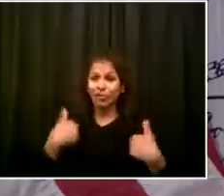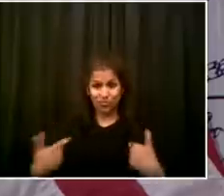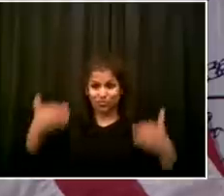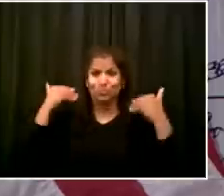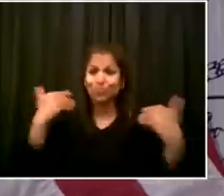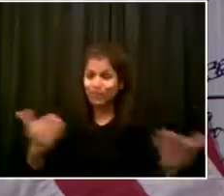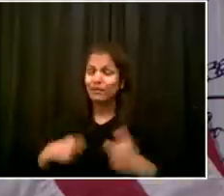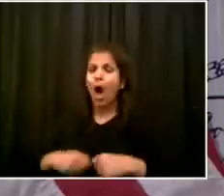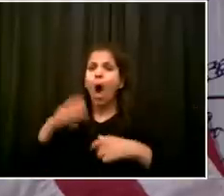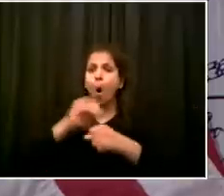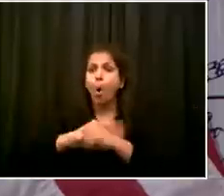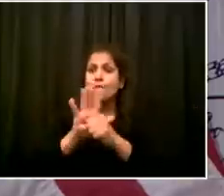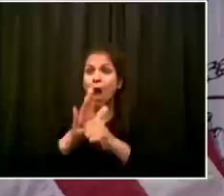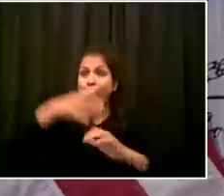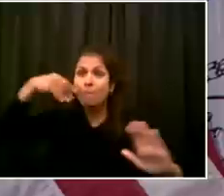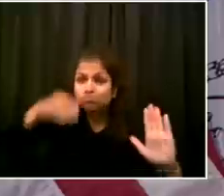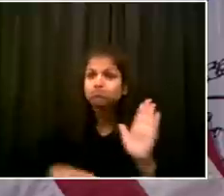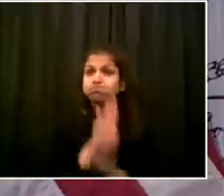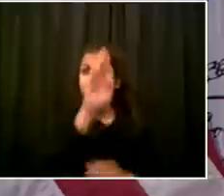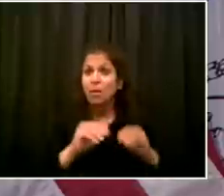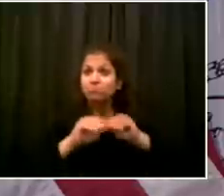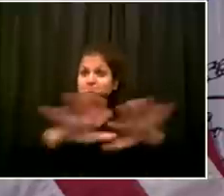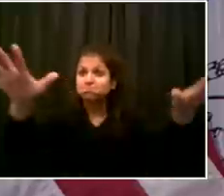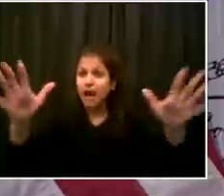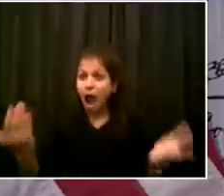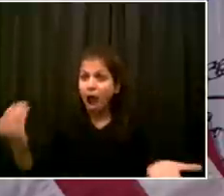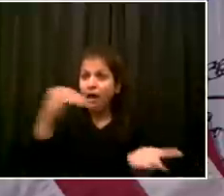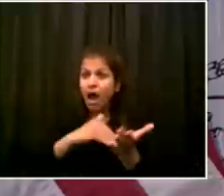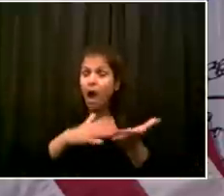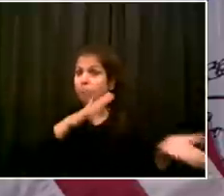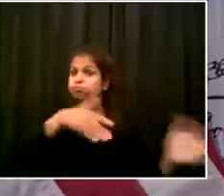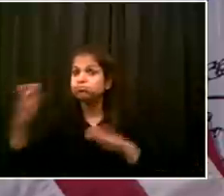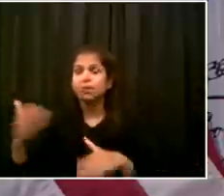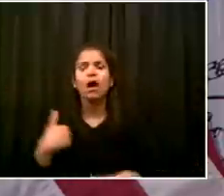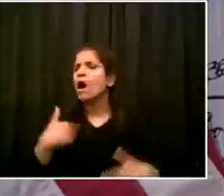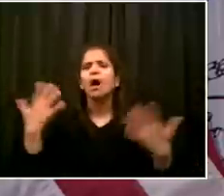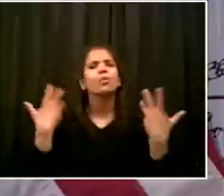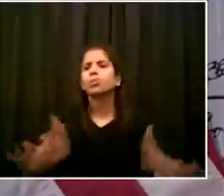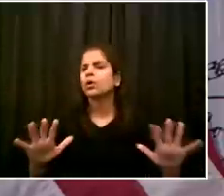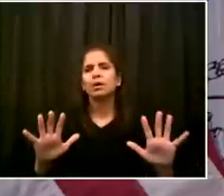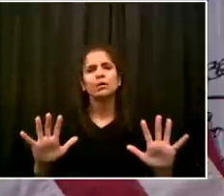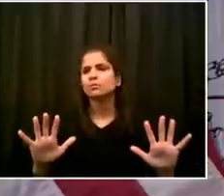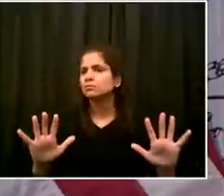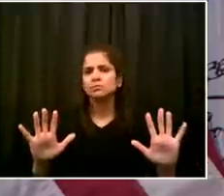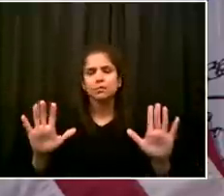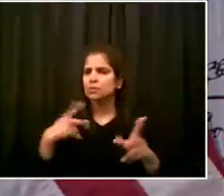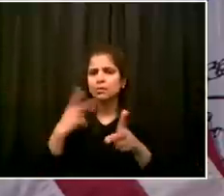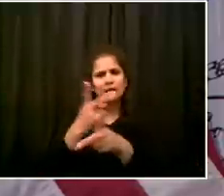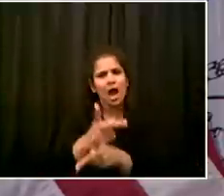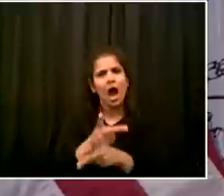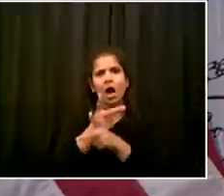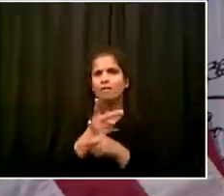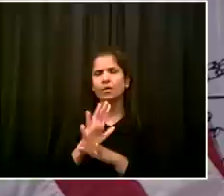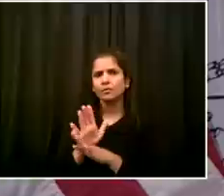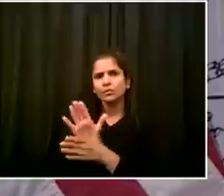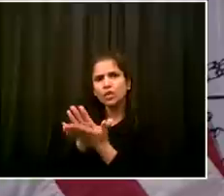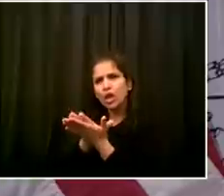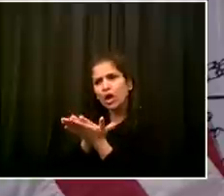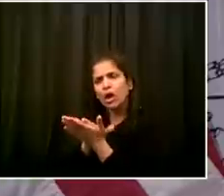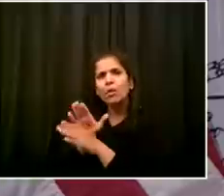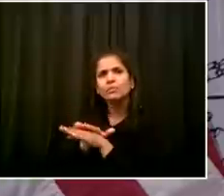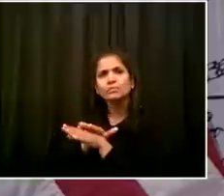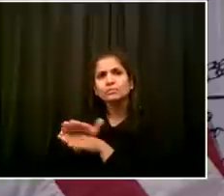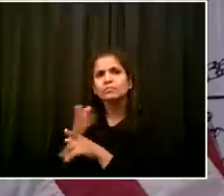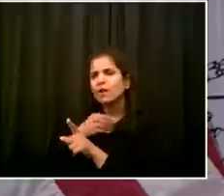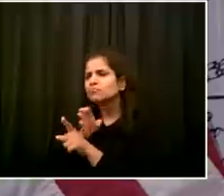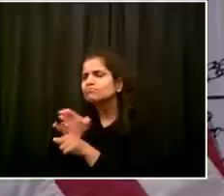learn from that, absolutely. But the thing we will not do is rush this process. We have to feel